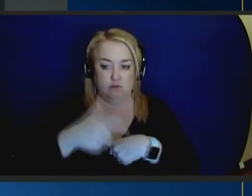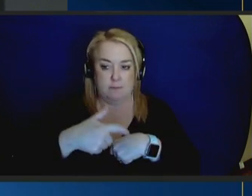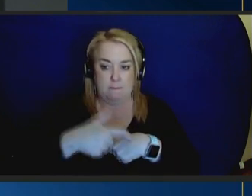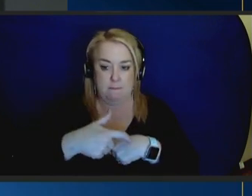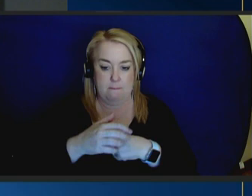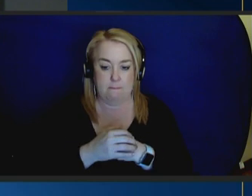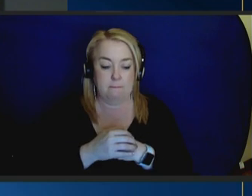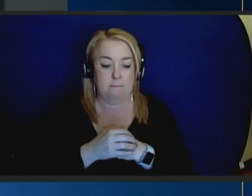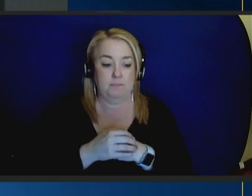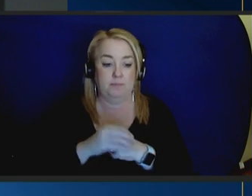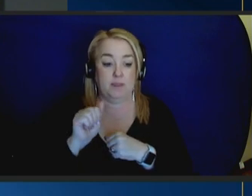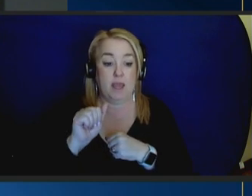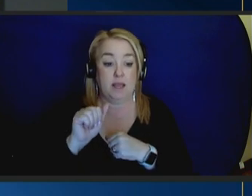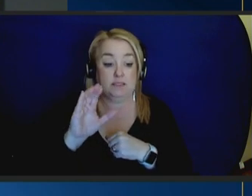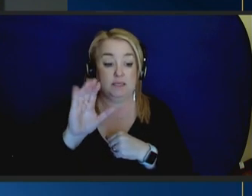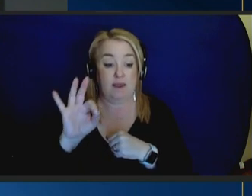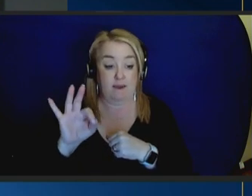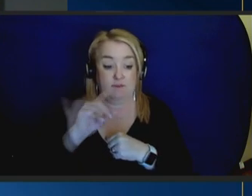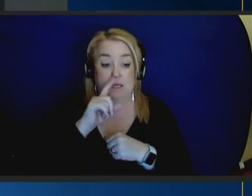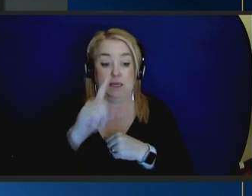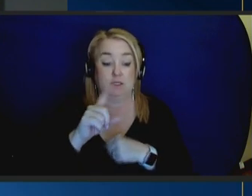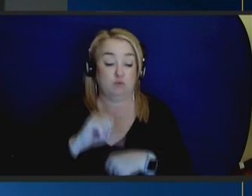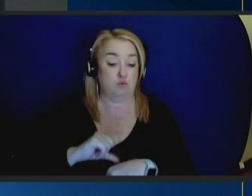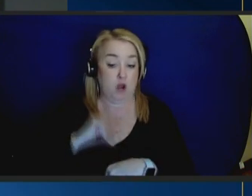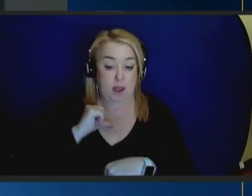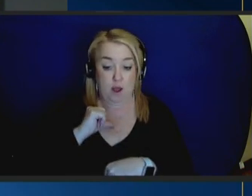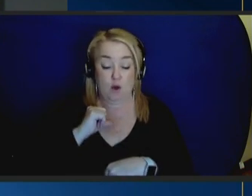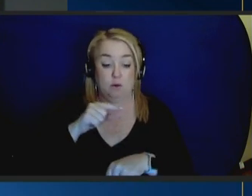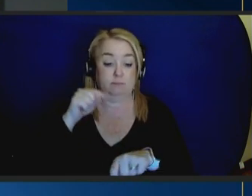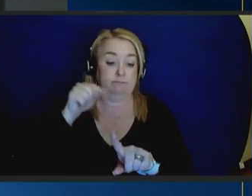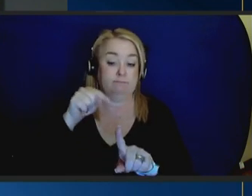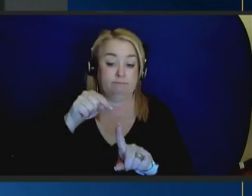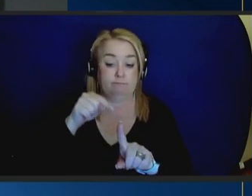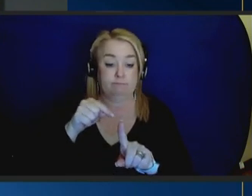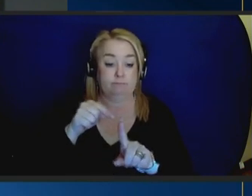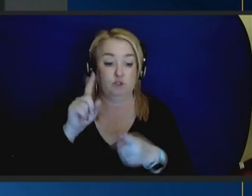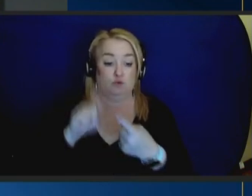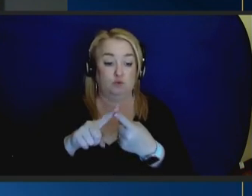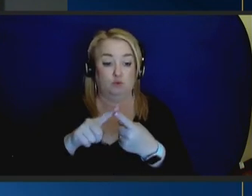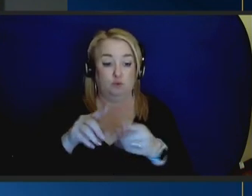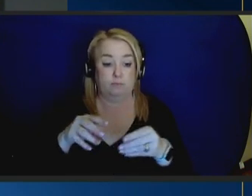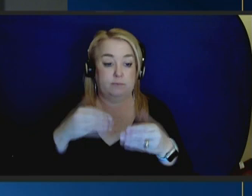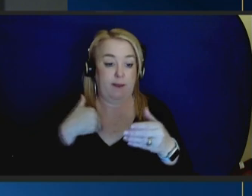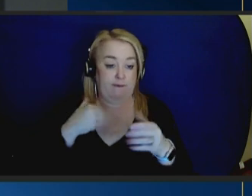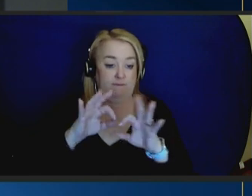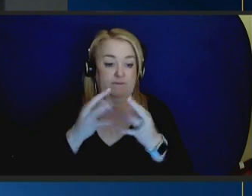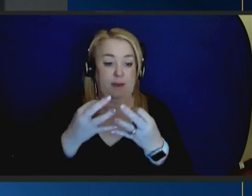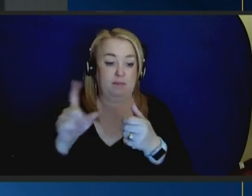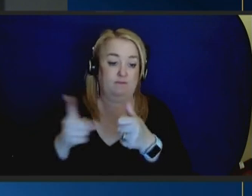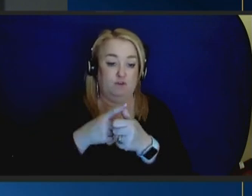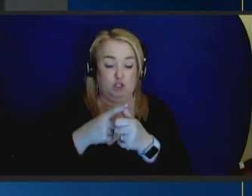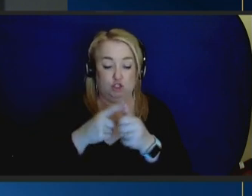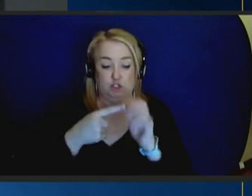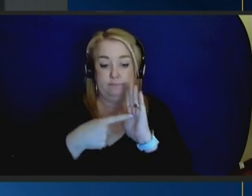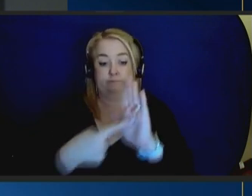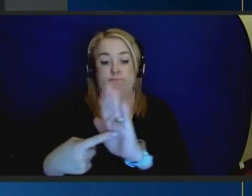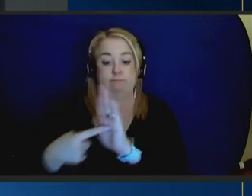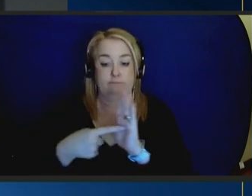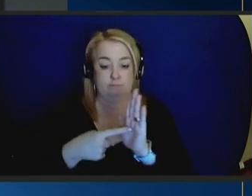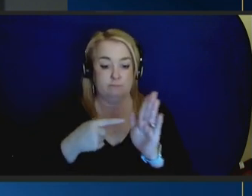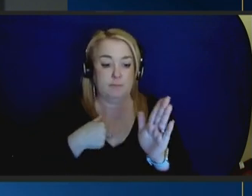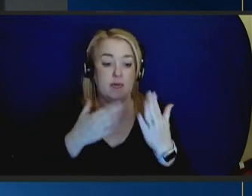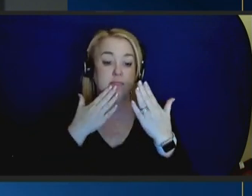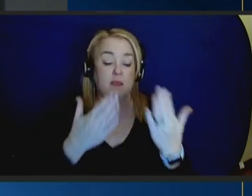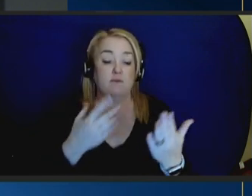ACF is proud to be home base for bringing Family First to life. I especially thank the entire team at our